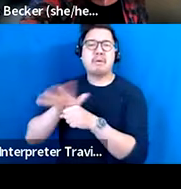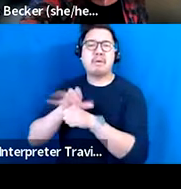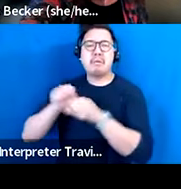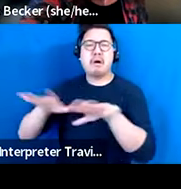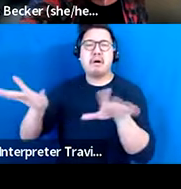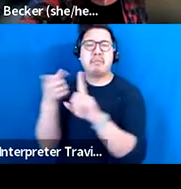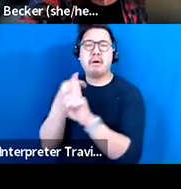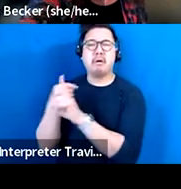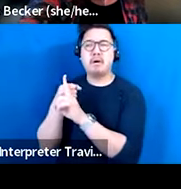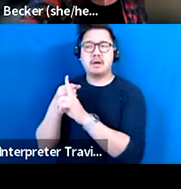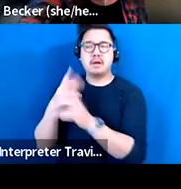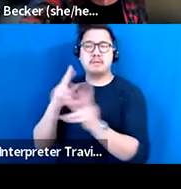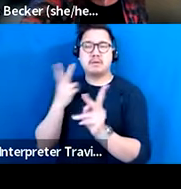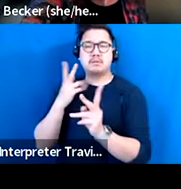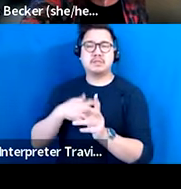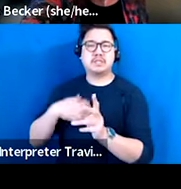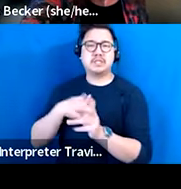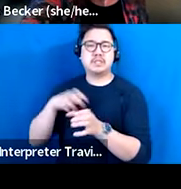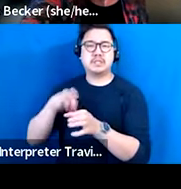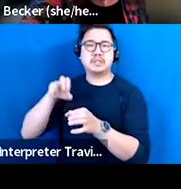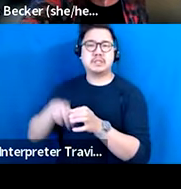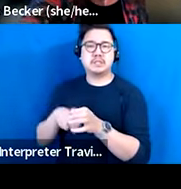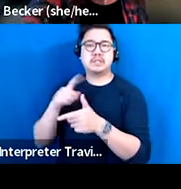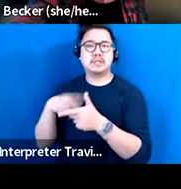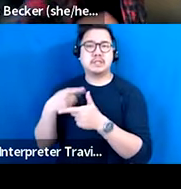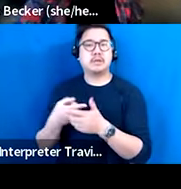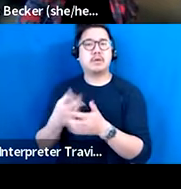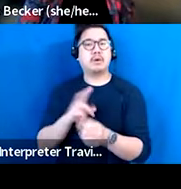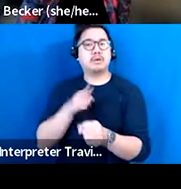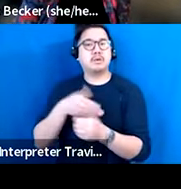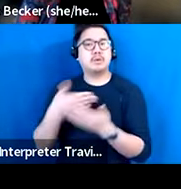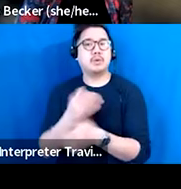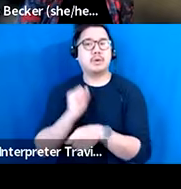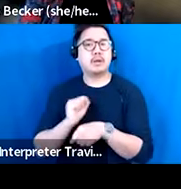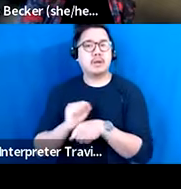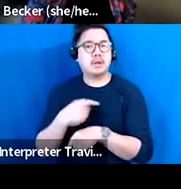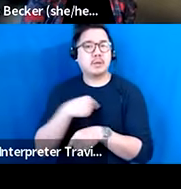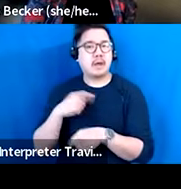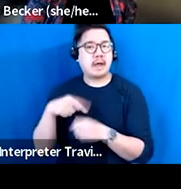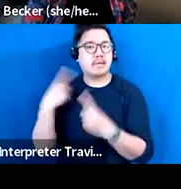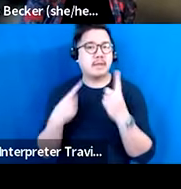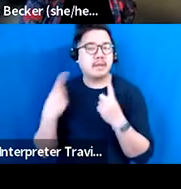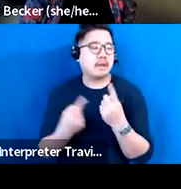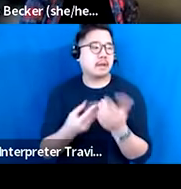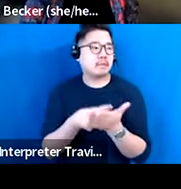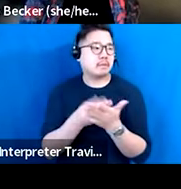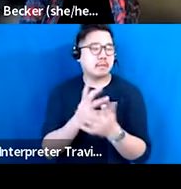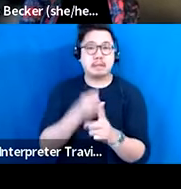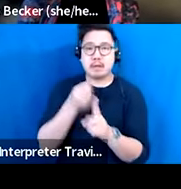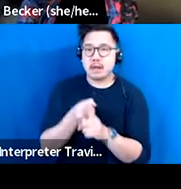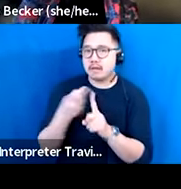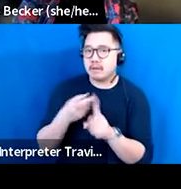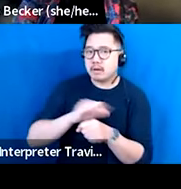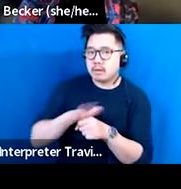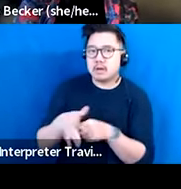And if we do not pay attention to, I think, the economic impacts that we all have experienced, but the social impacts, the